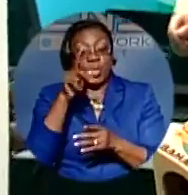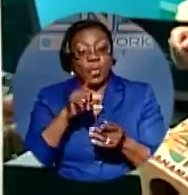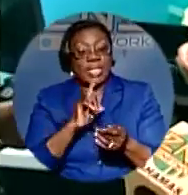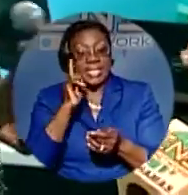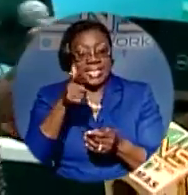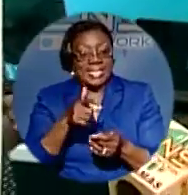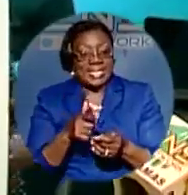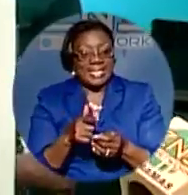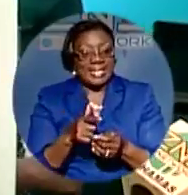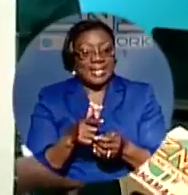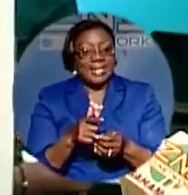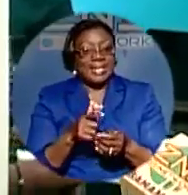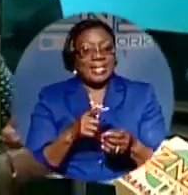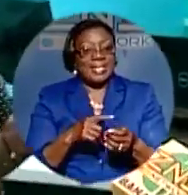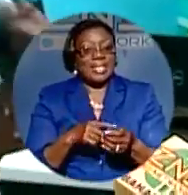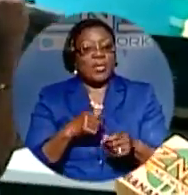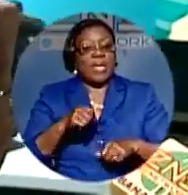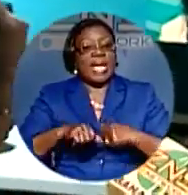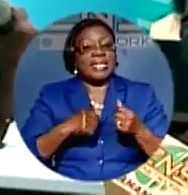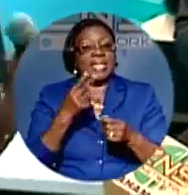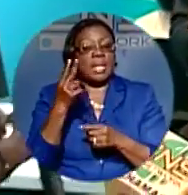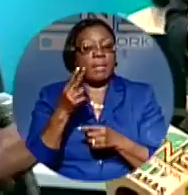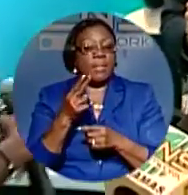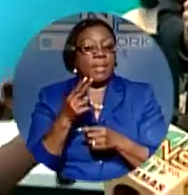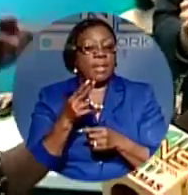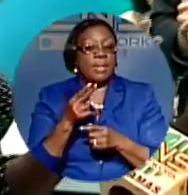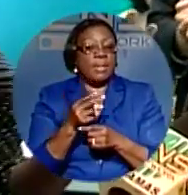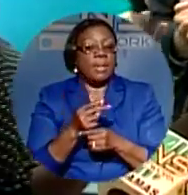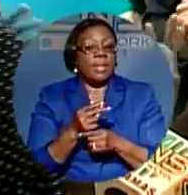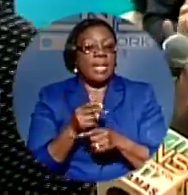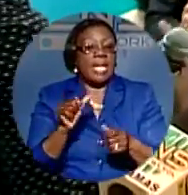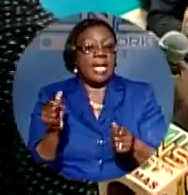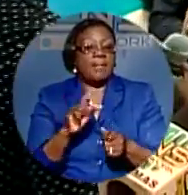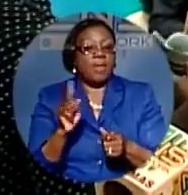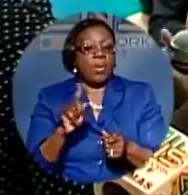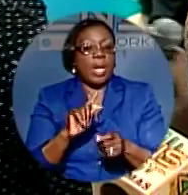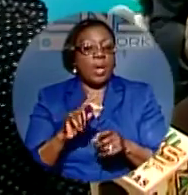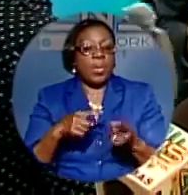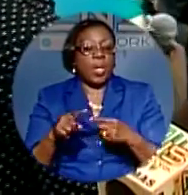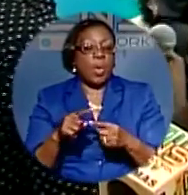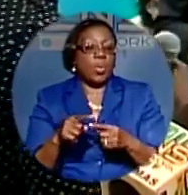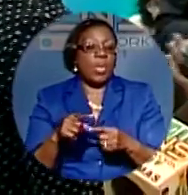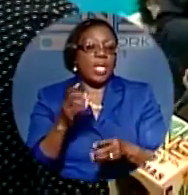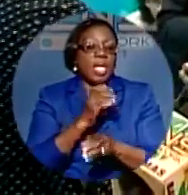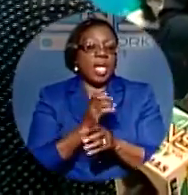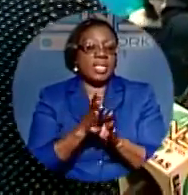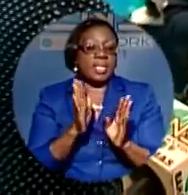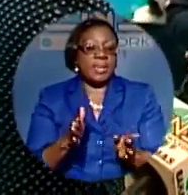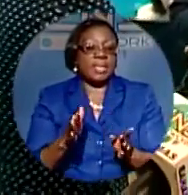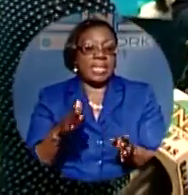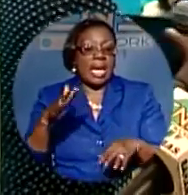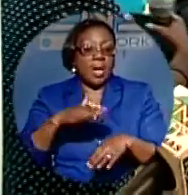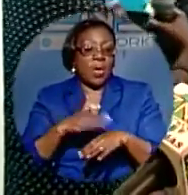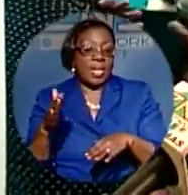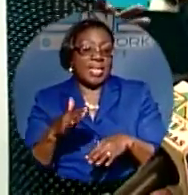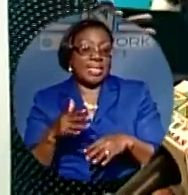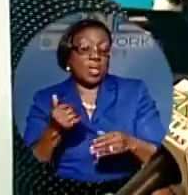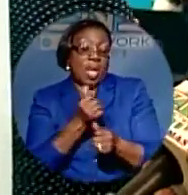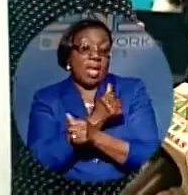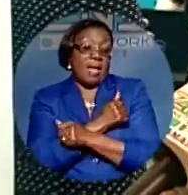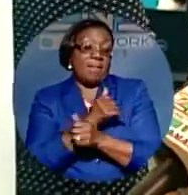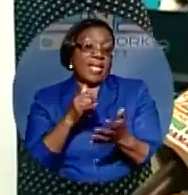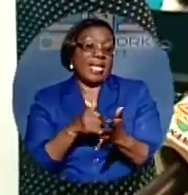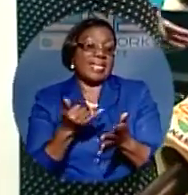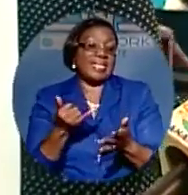reaction now. You know, if we can have this type of reaction everywhere we go, the customers, our colleagues are loving it. So, it's